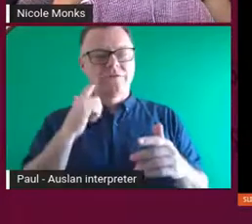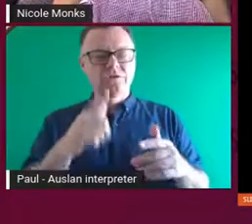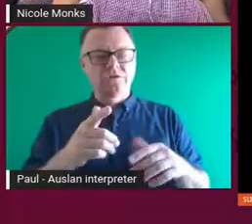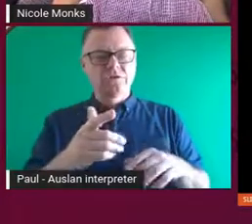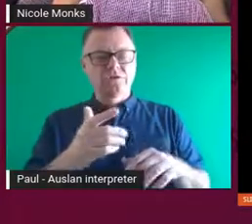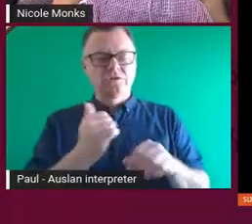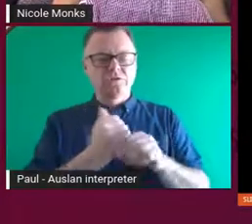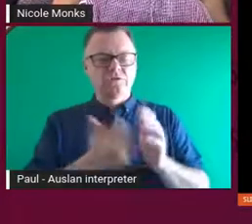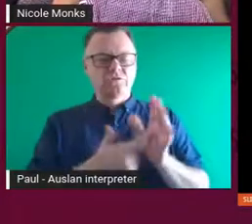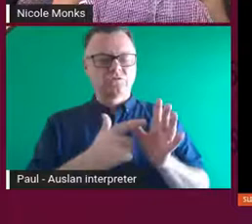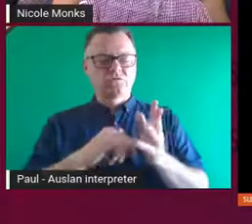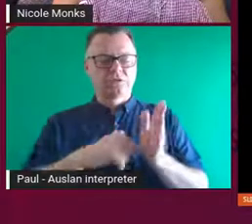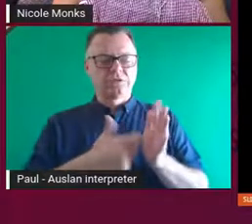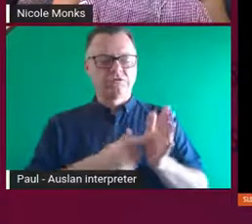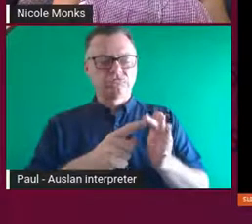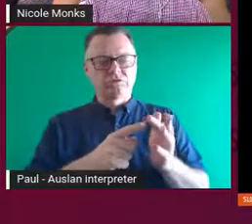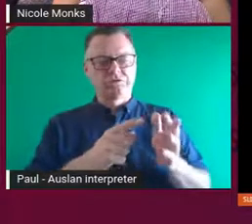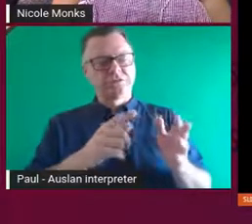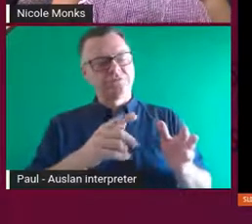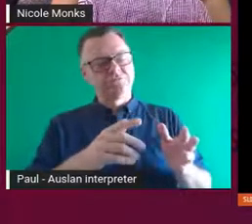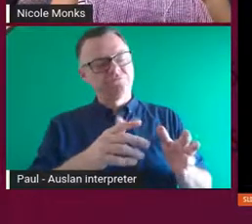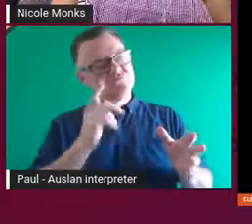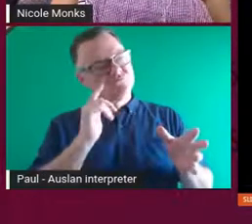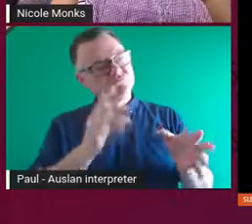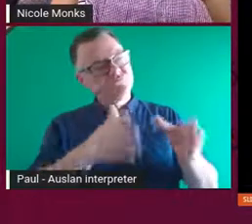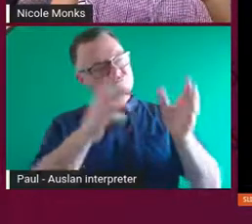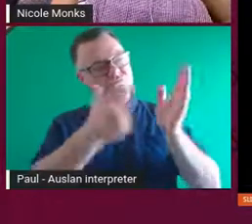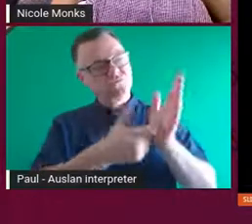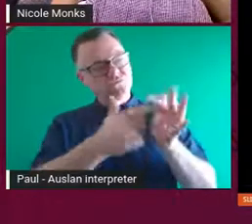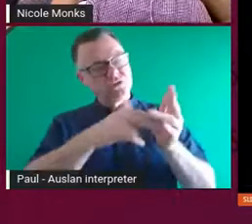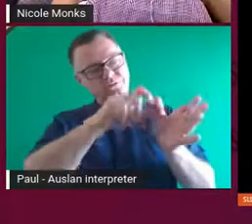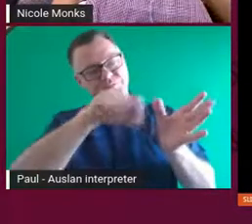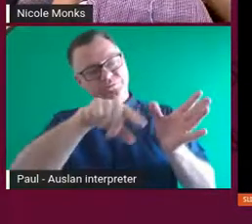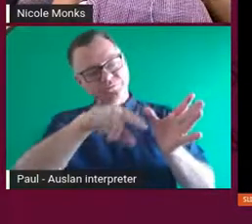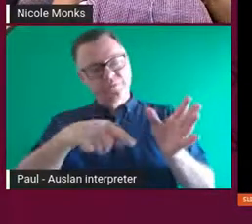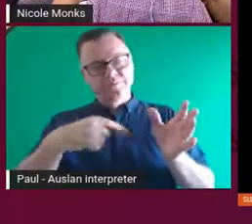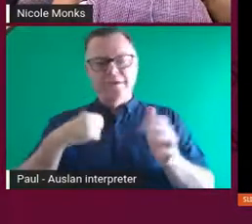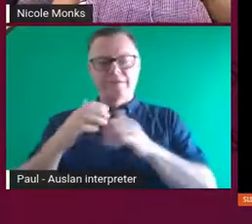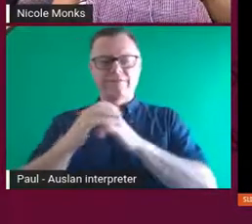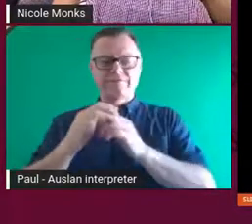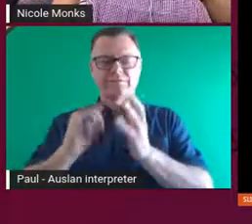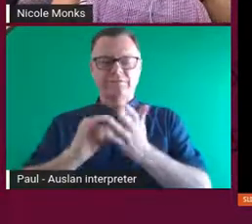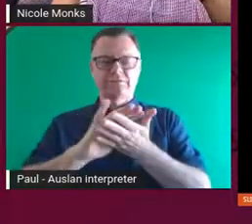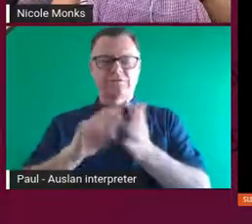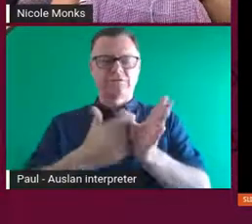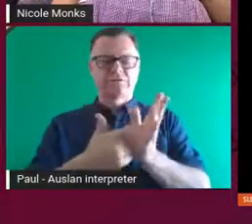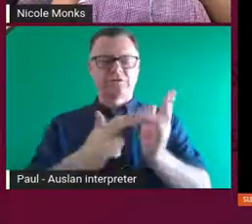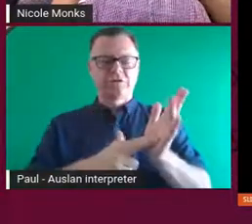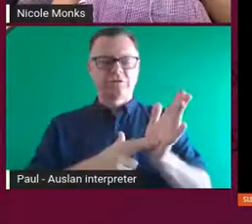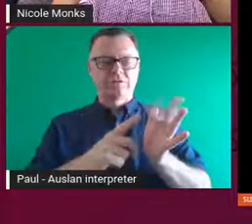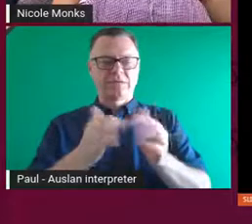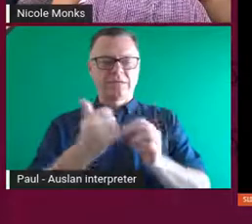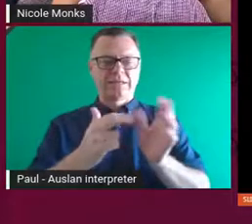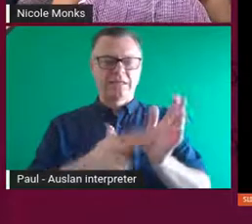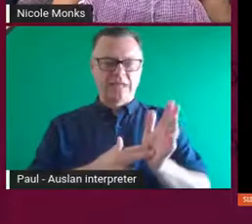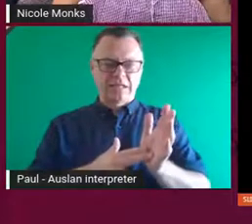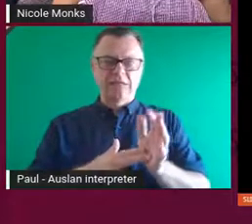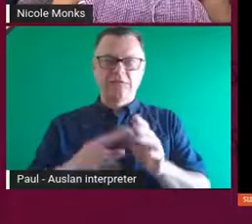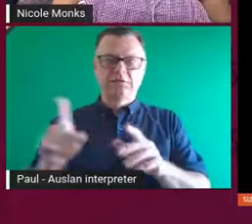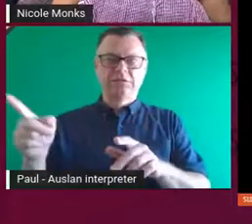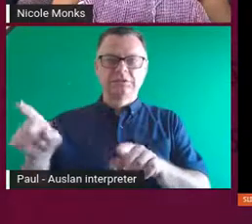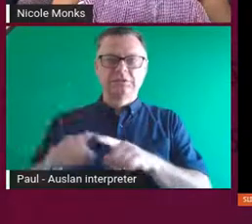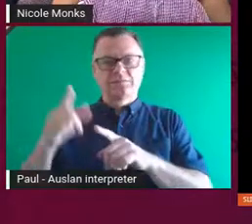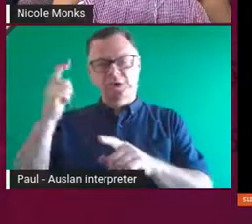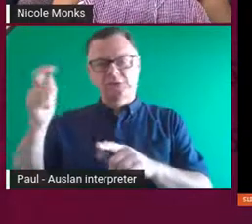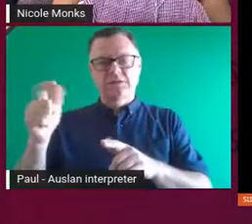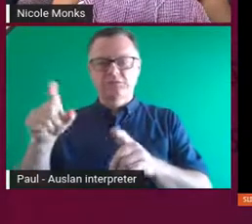Egan, does a lot with the resin as well. So she's been doing a lot of painting and things and I thought, I wouldn't mind doing some sculptural things.